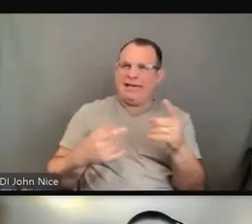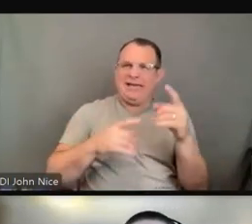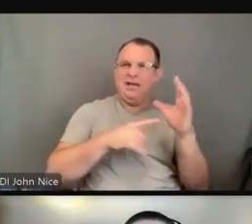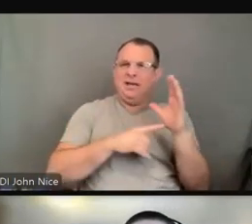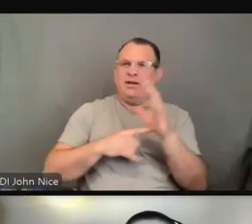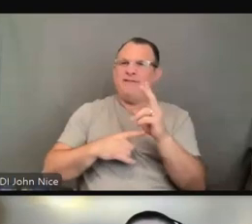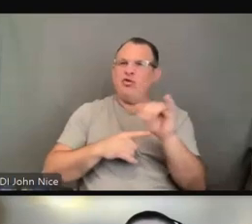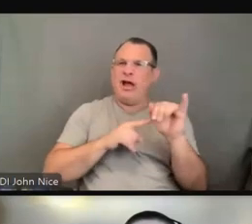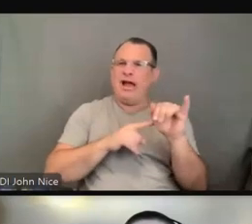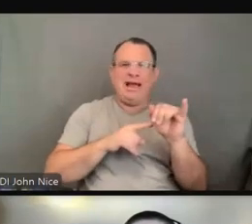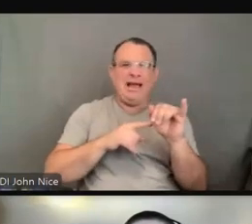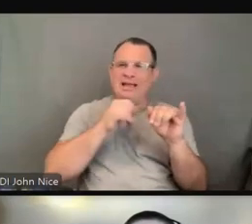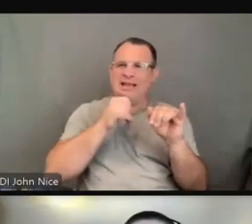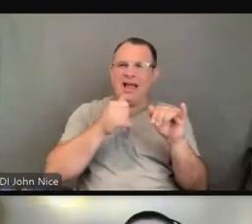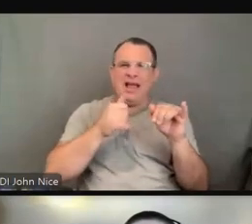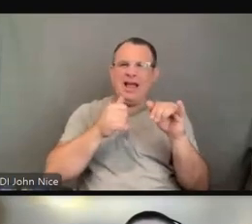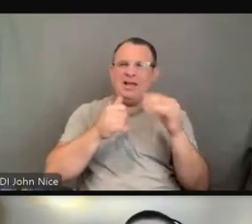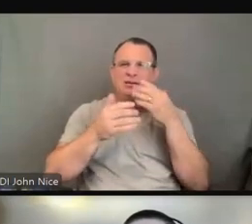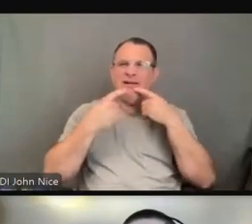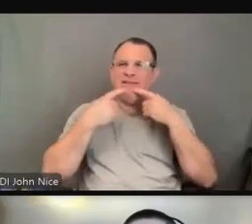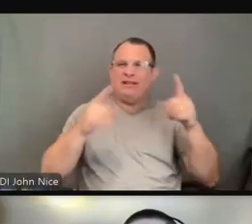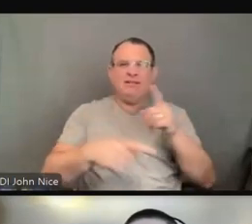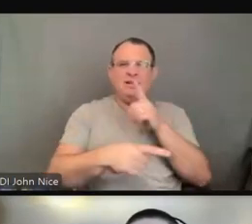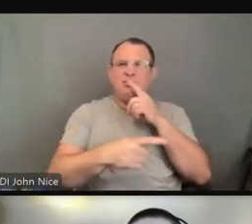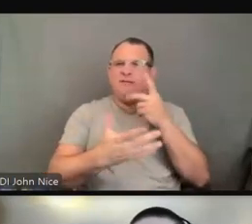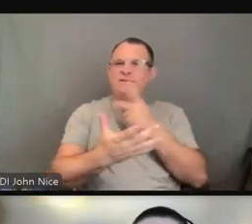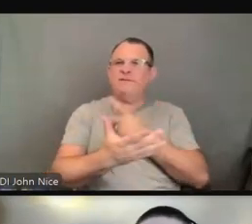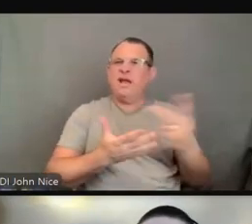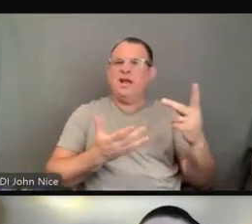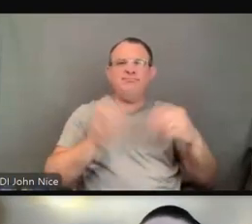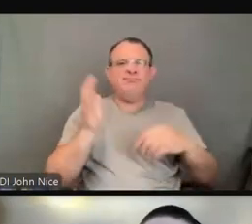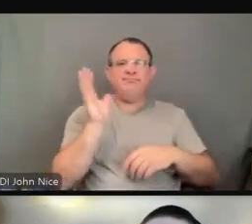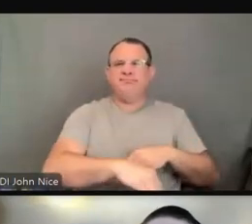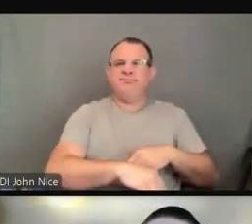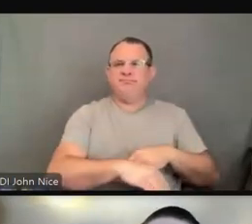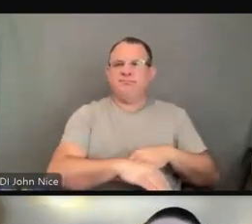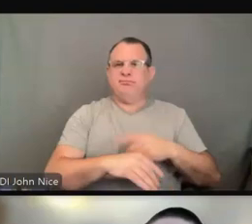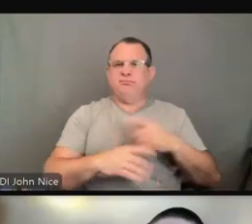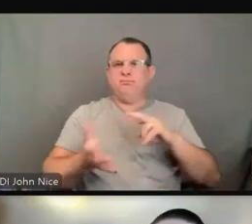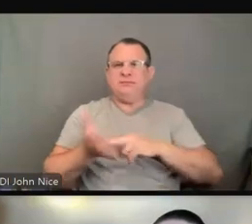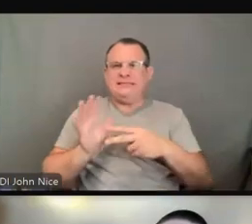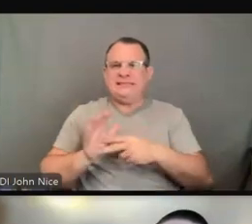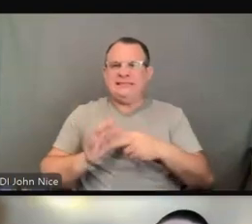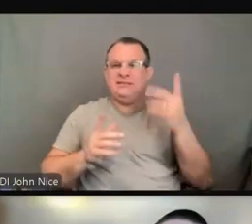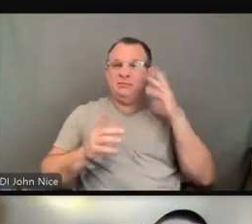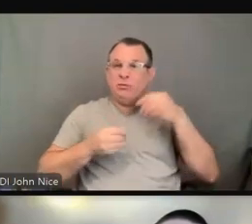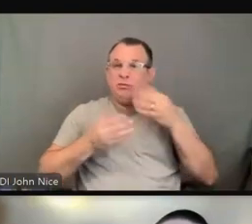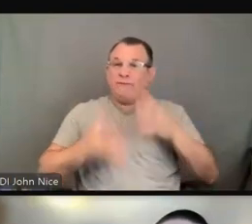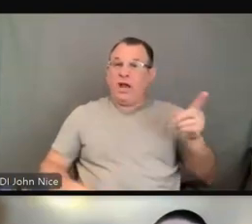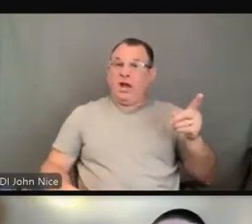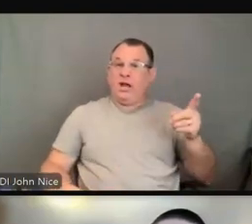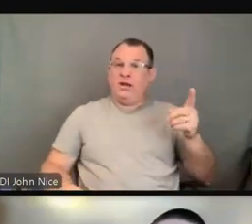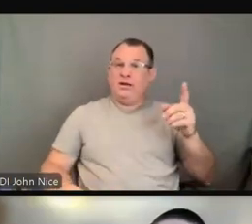of effective communication. So when they reassess and they decide, okay, this isn't working,